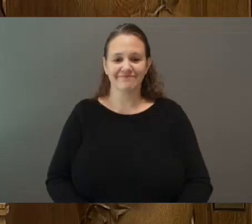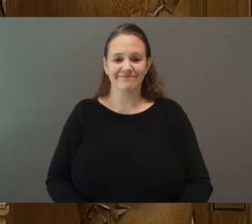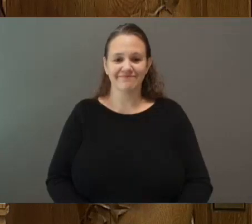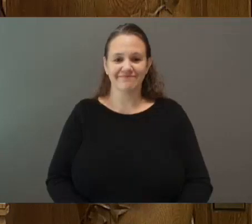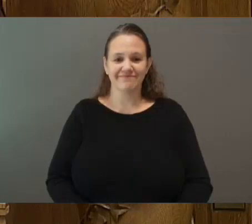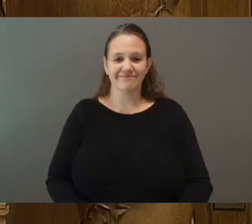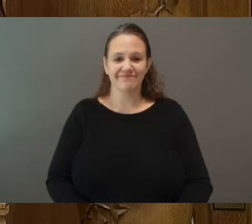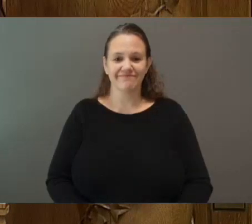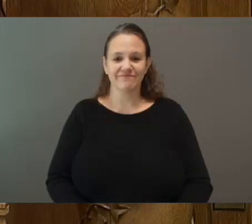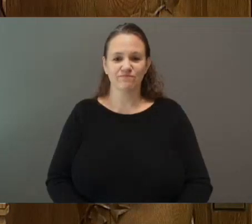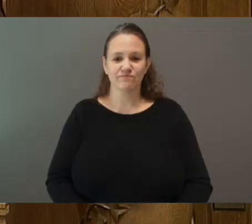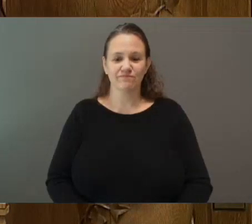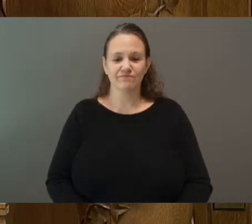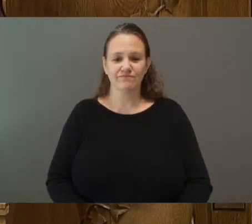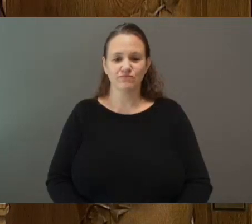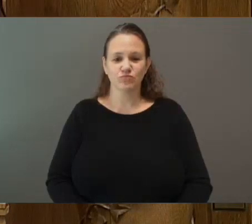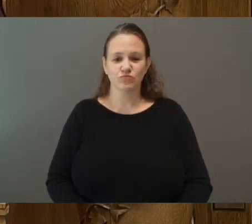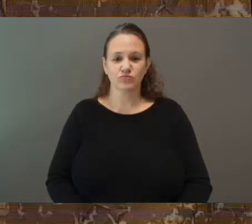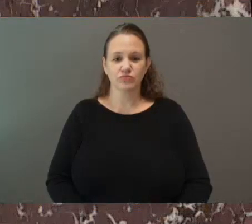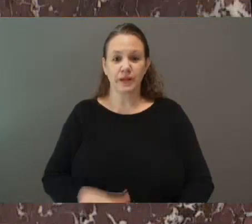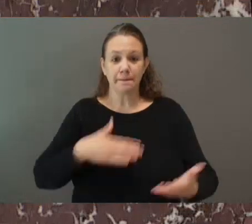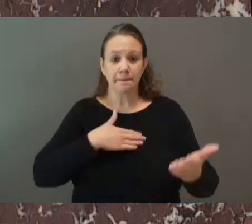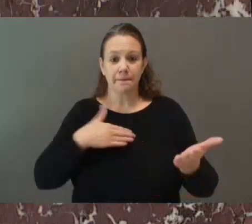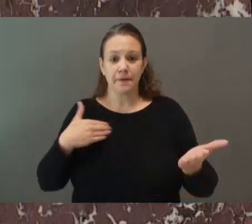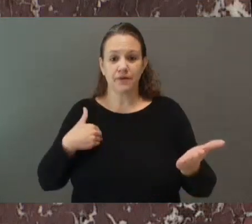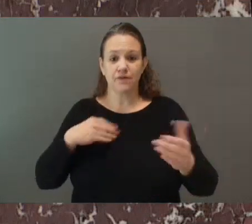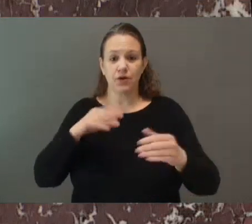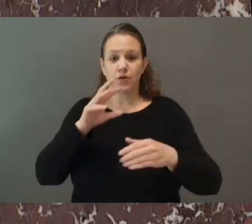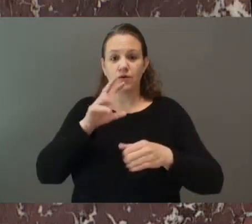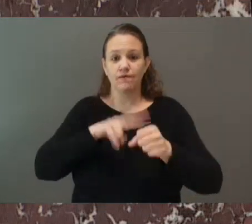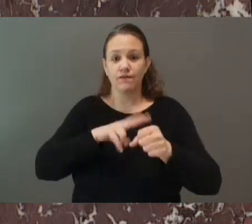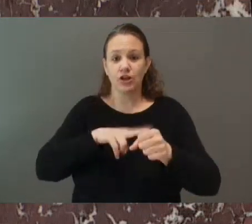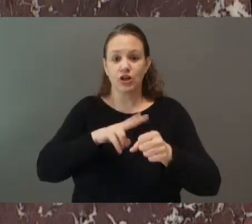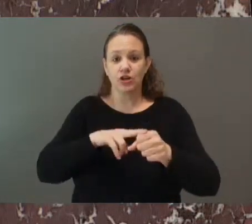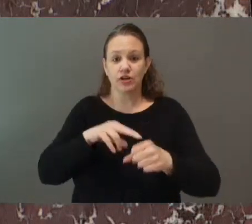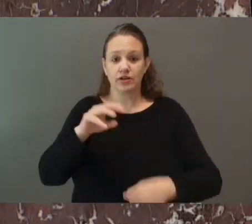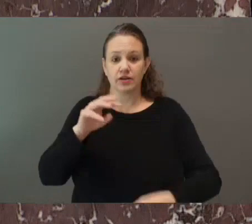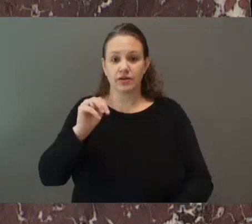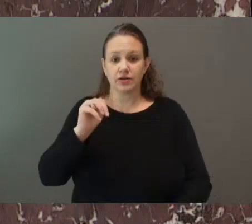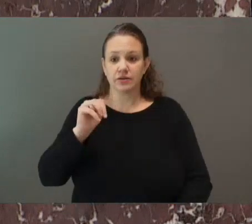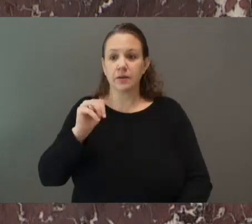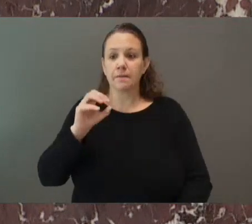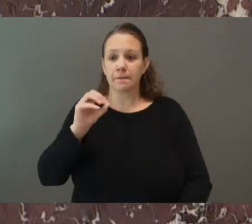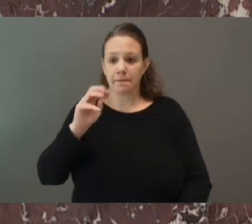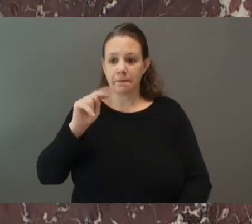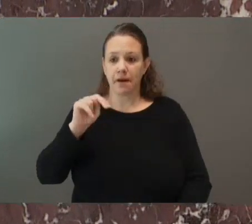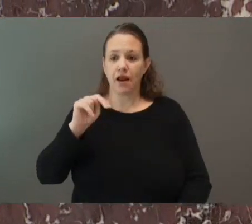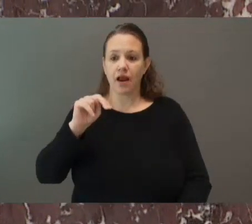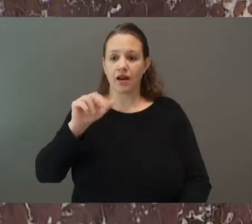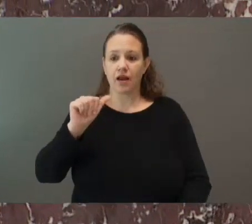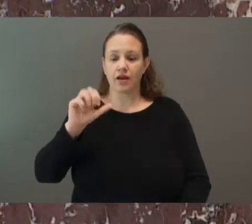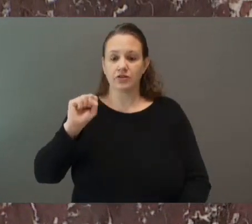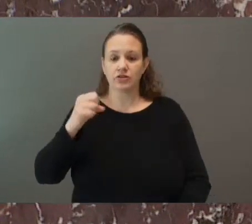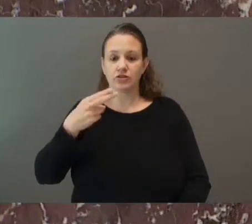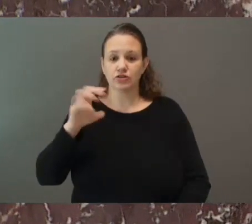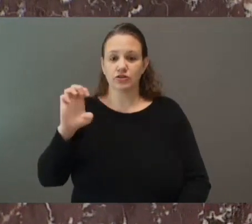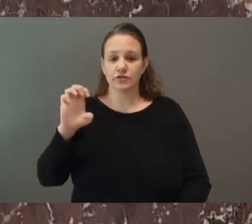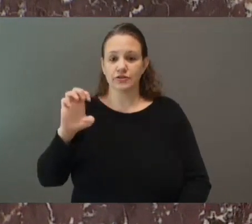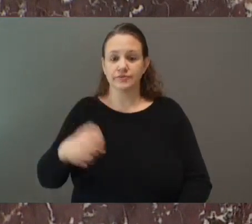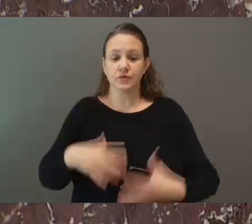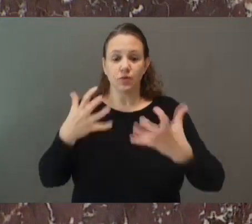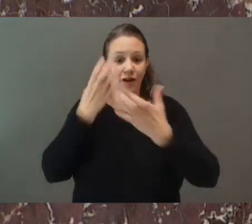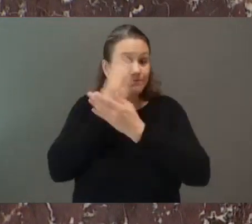Member for Vernon Monashy. Thank you, Honourable Speaker. Today I want to extend my best wishes and congratulations to